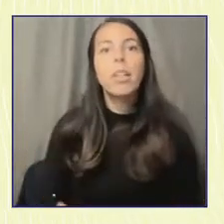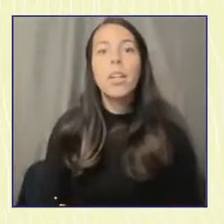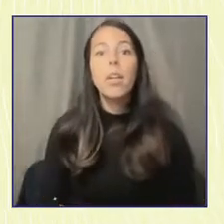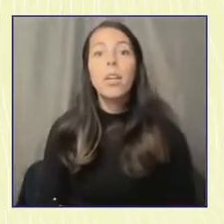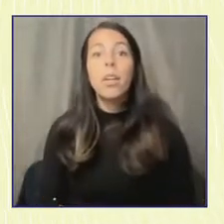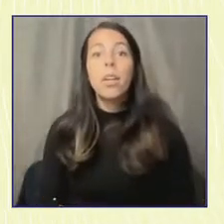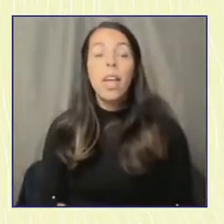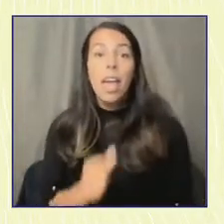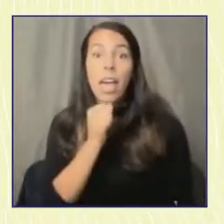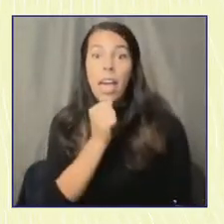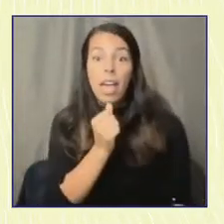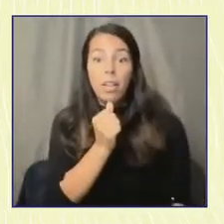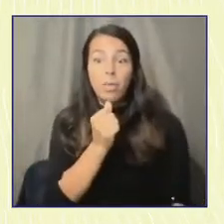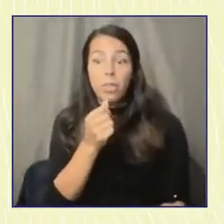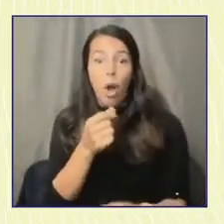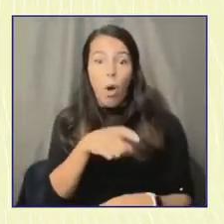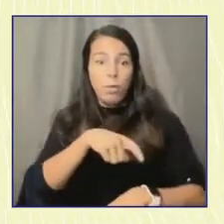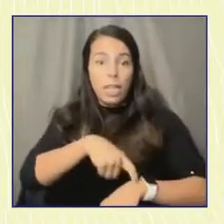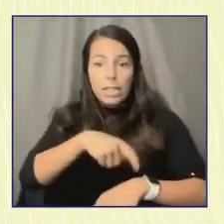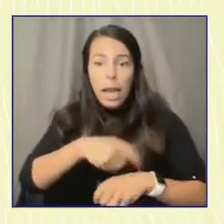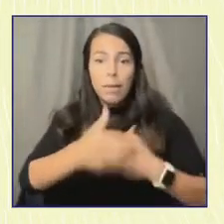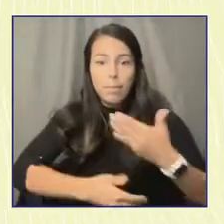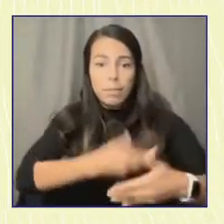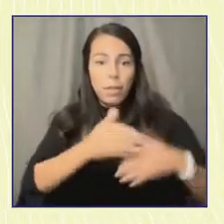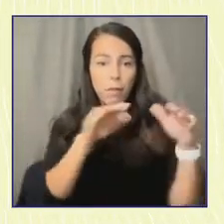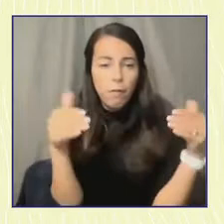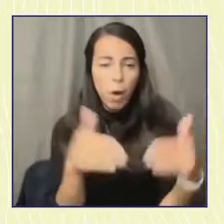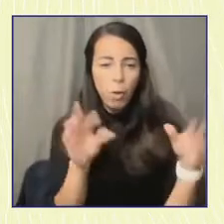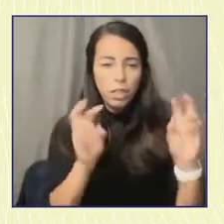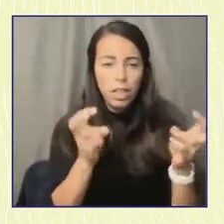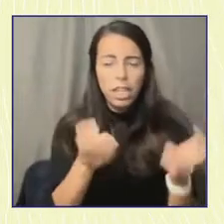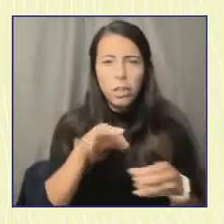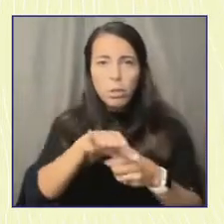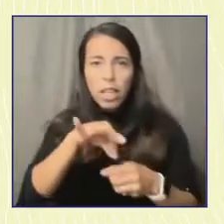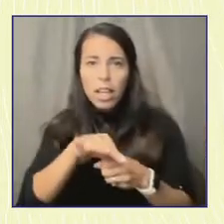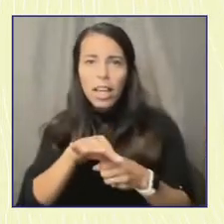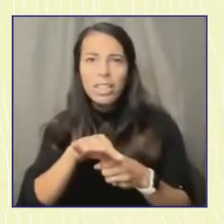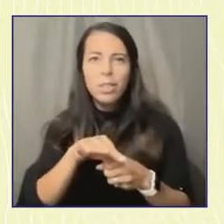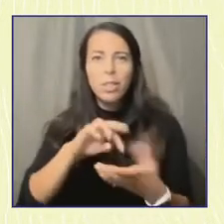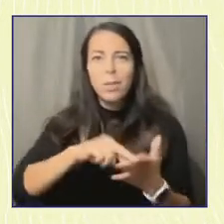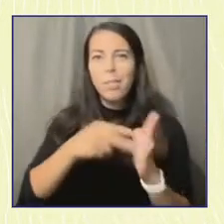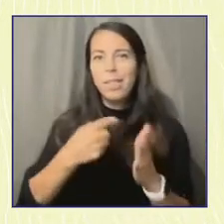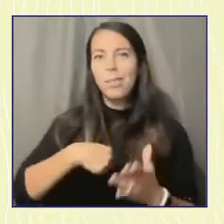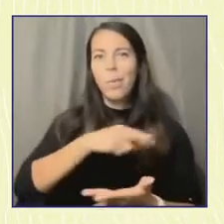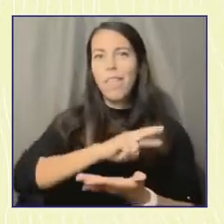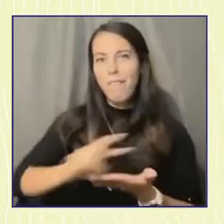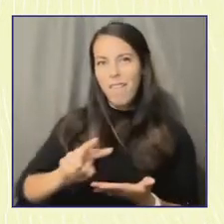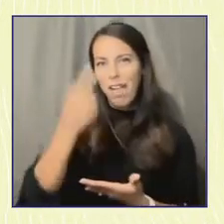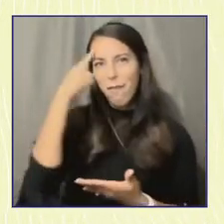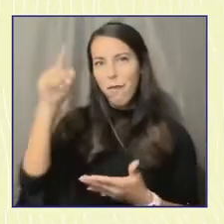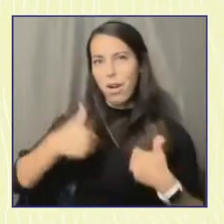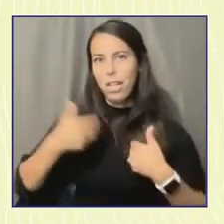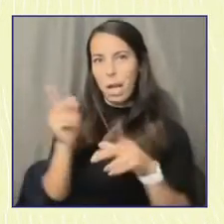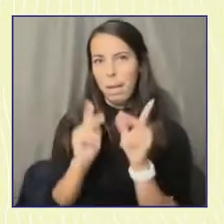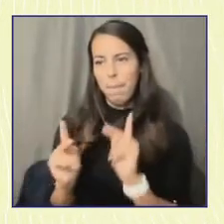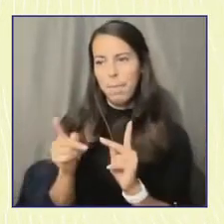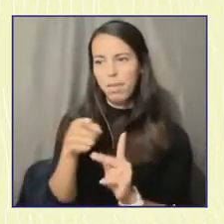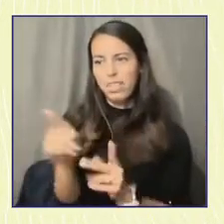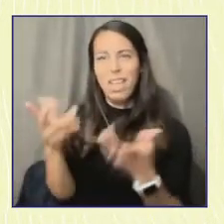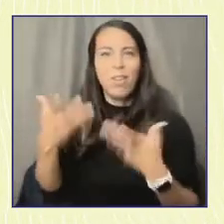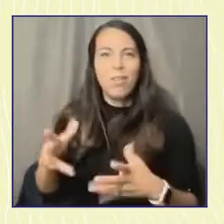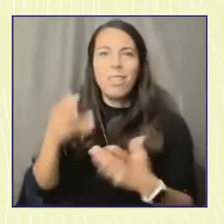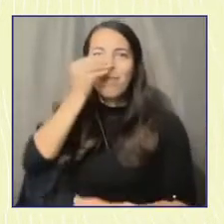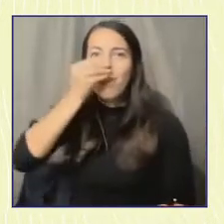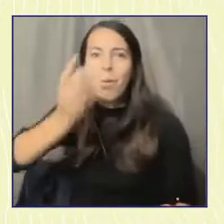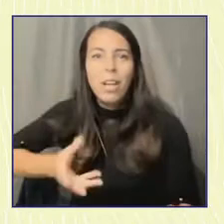impacting youth and our elections, we fail young people who don't care about voting because they don't grasp the